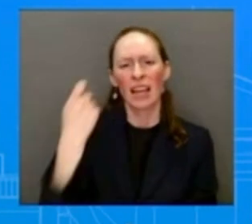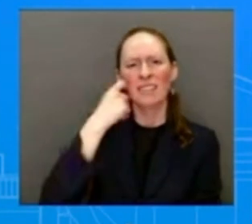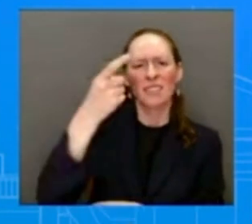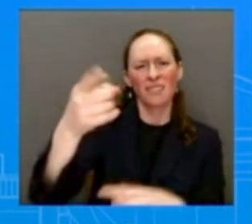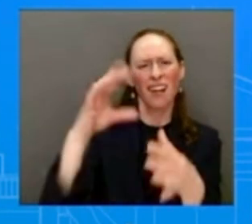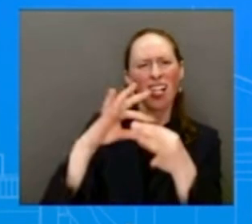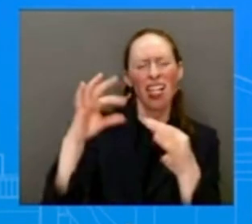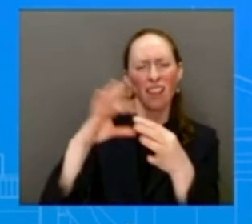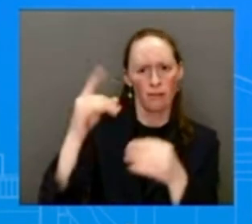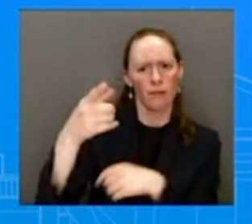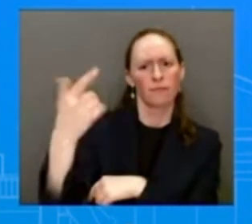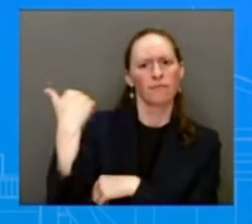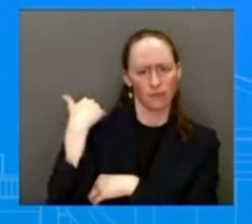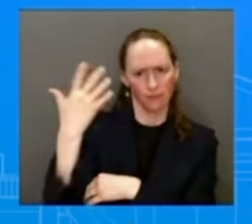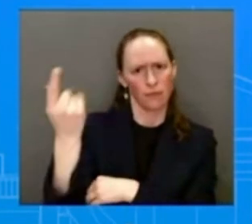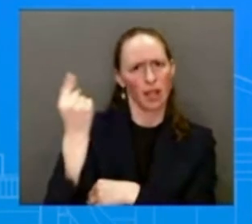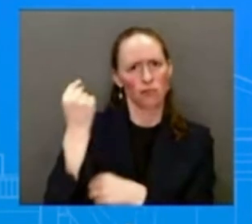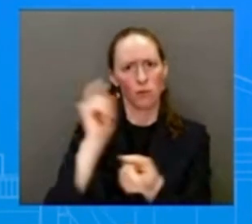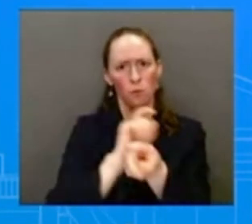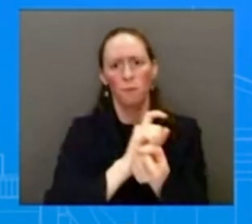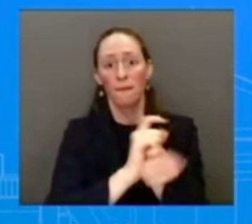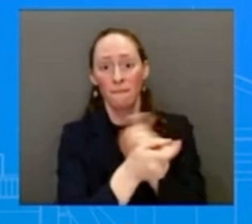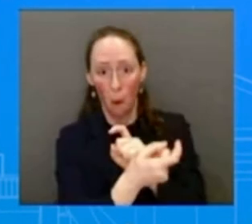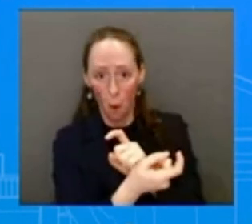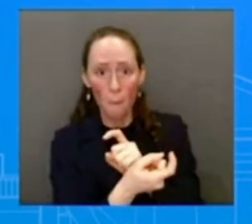executive actions, I think, of just a few weeks ago.